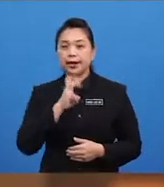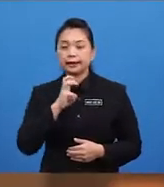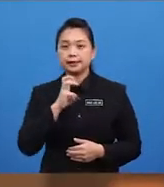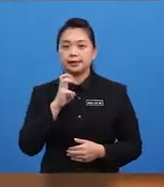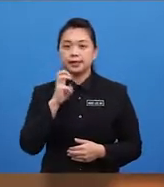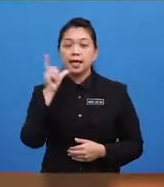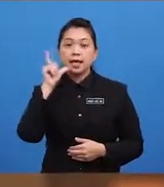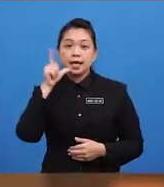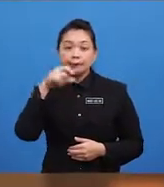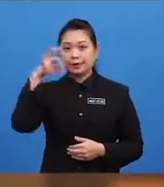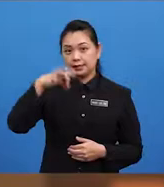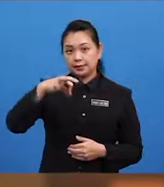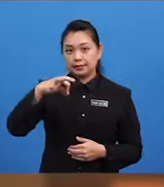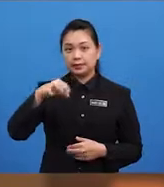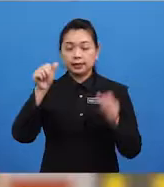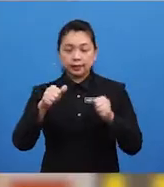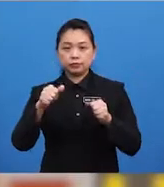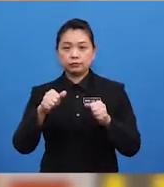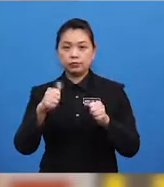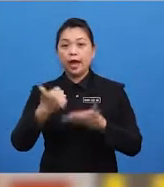Could you help me to get it, Yolo?